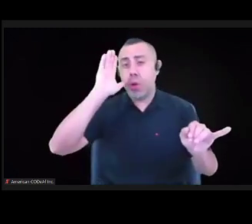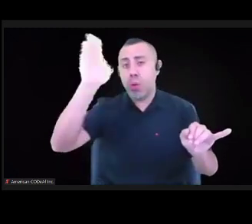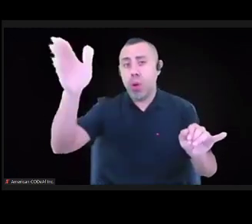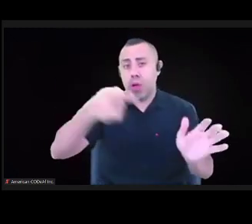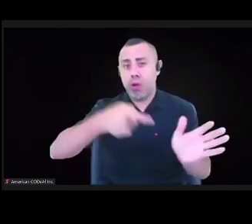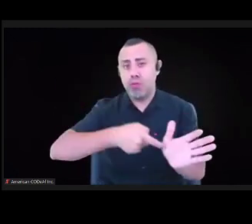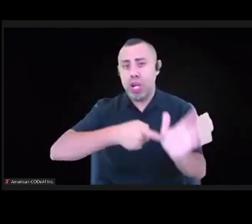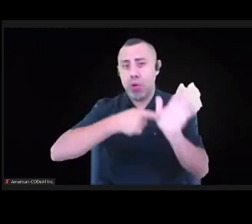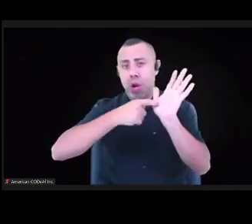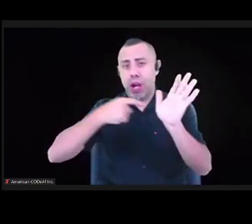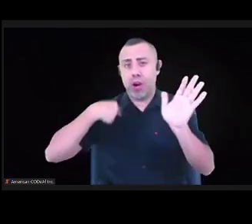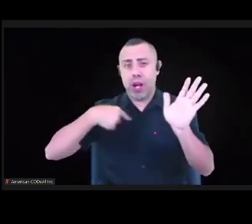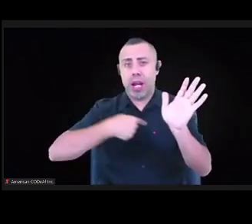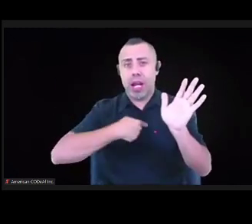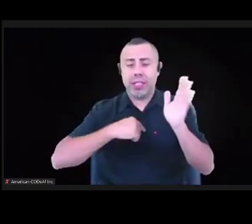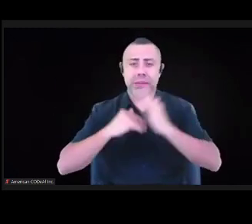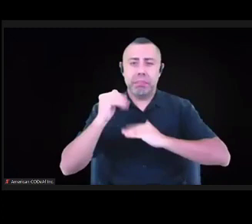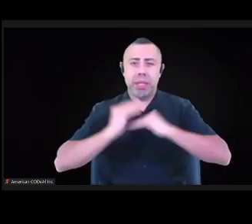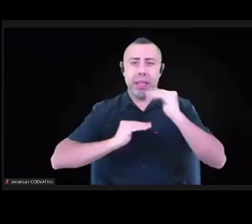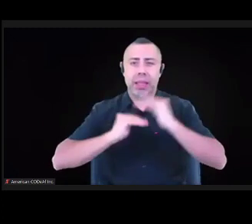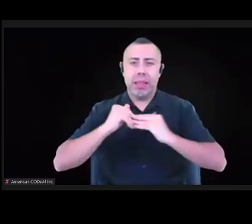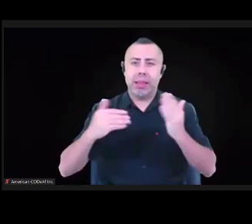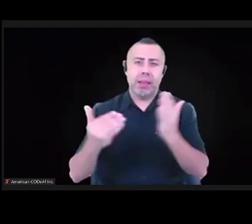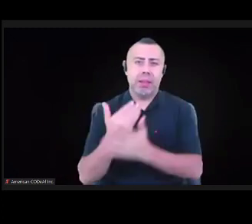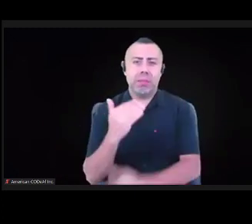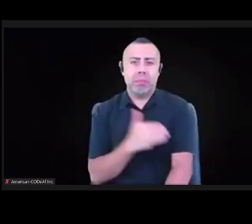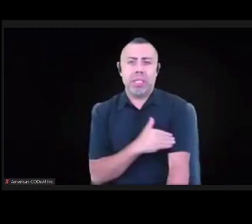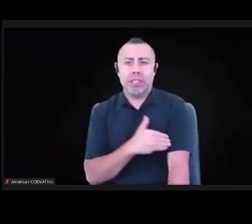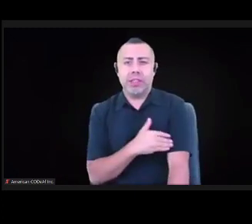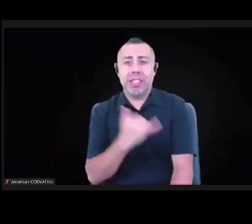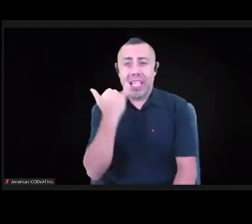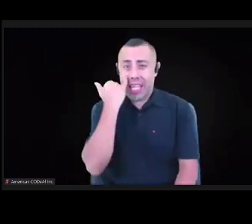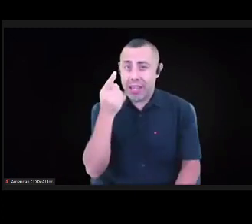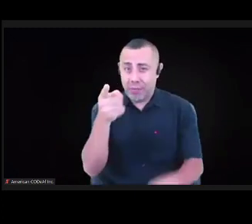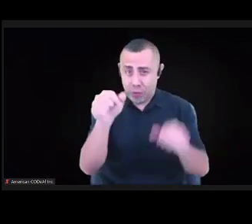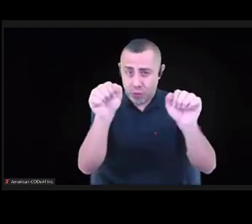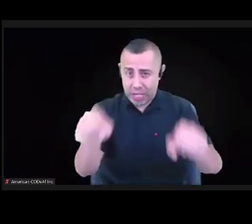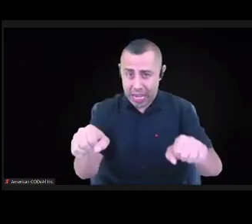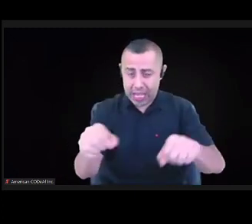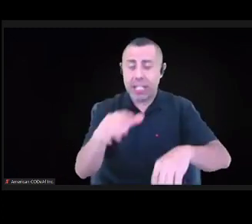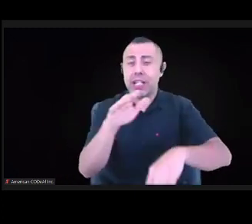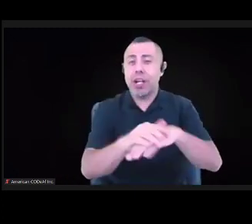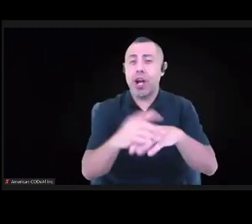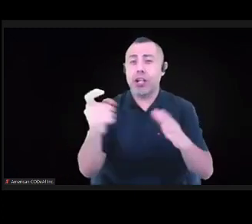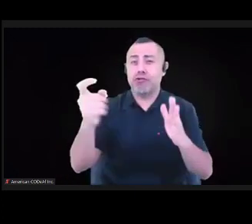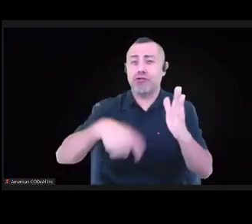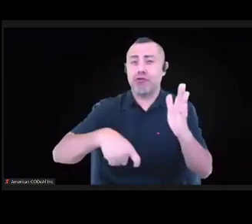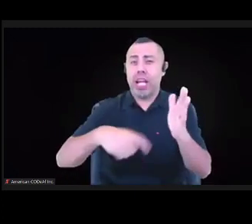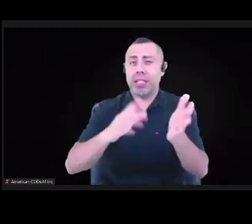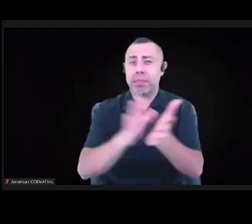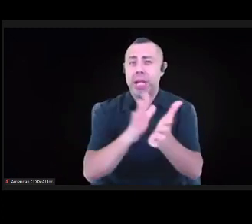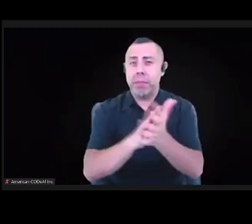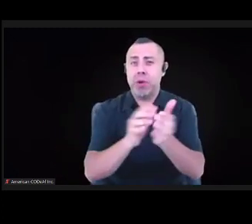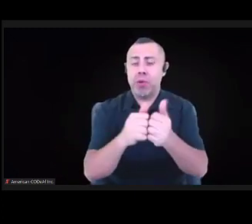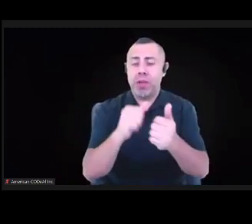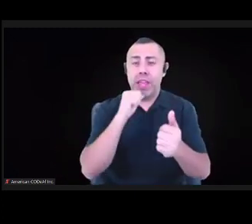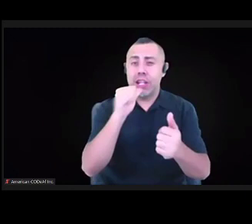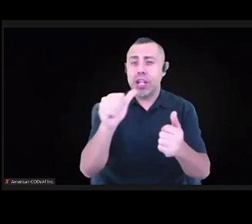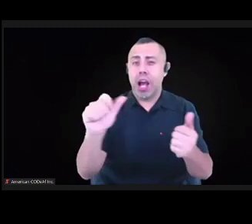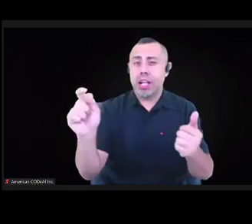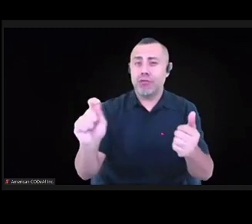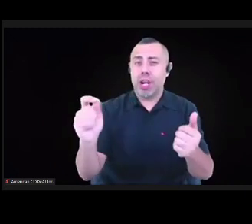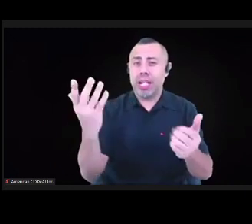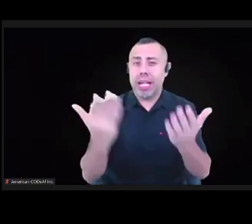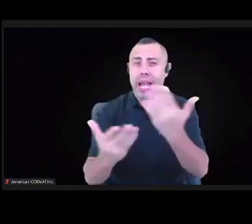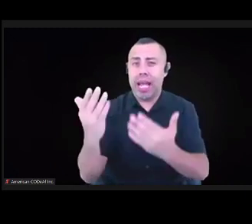If you can, on a piece of scratch paper with your non-dominant writing hand, regenerative systems will require us to